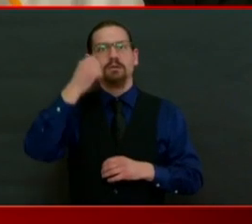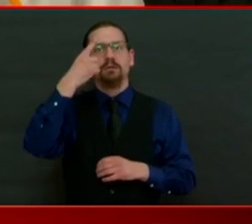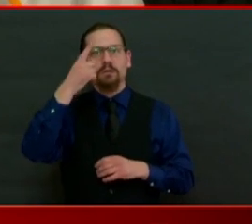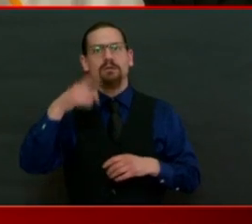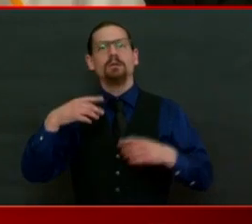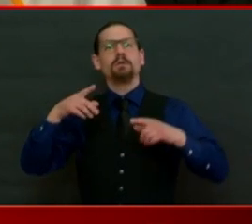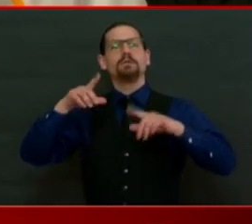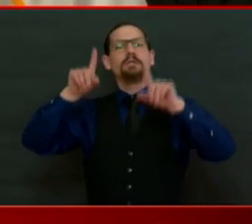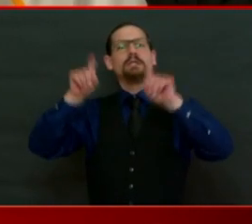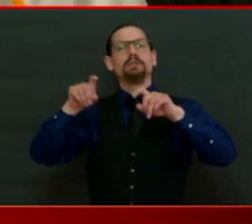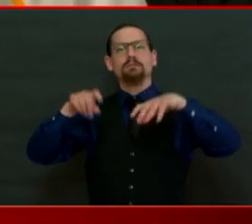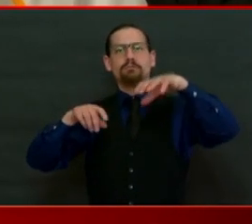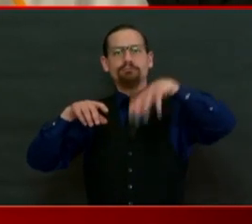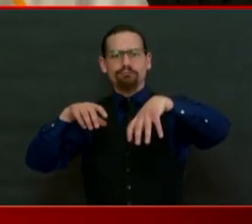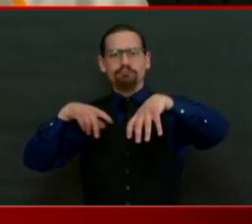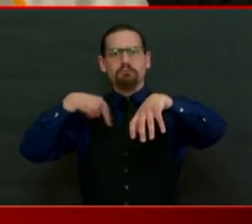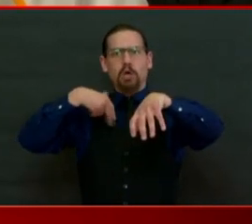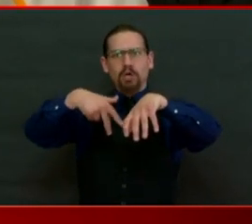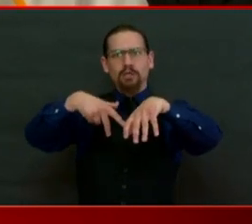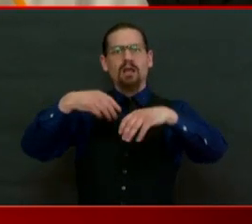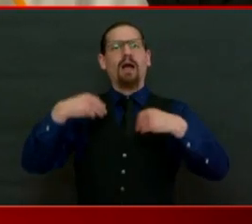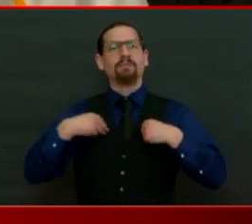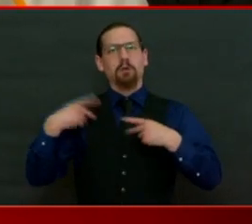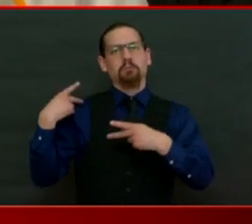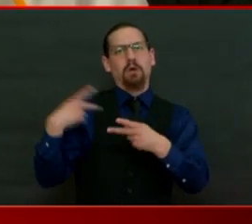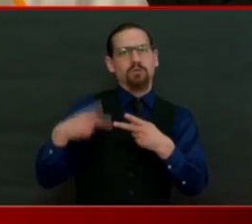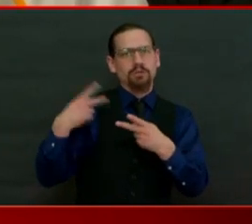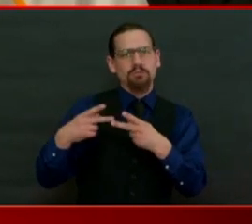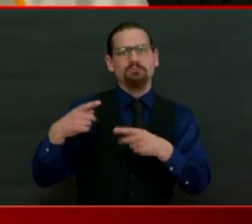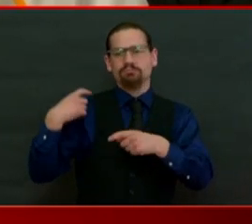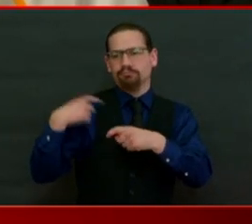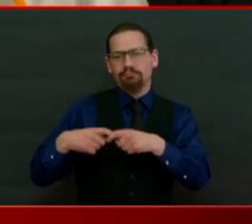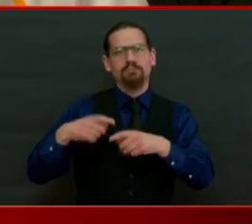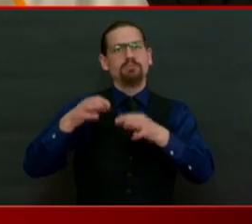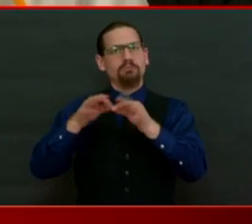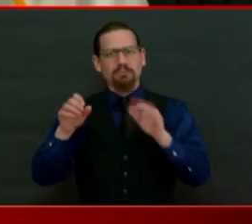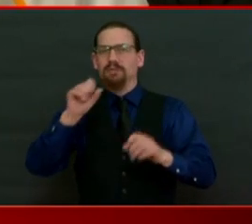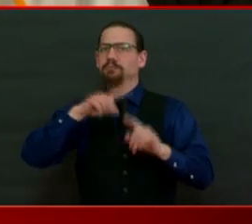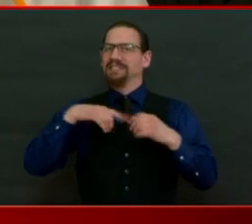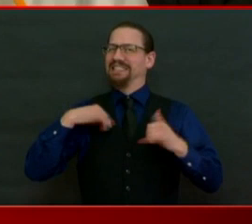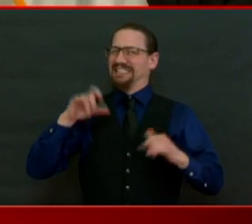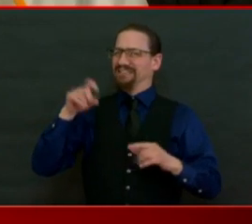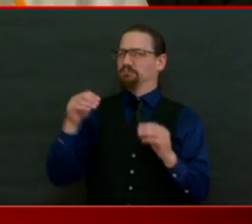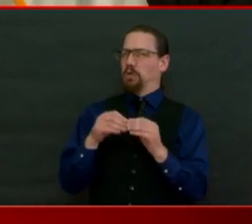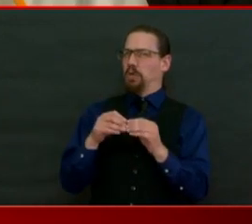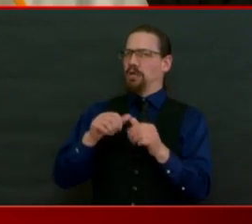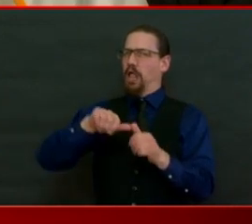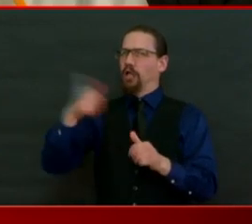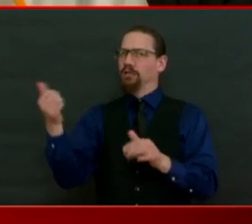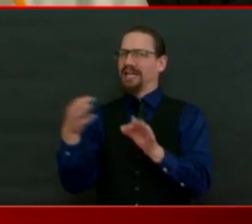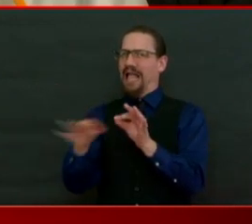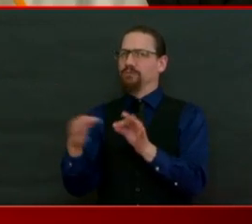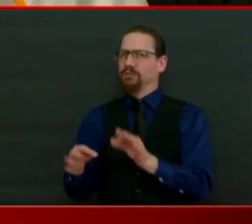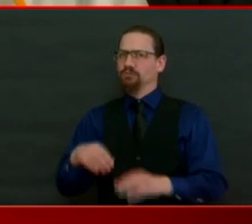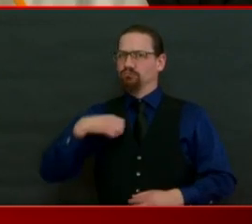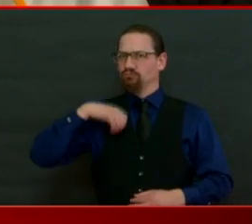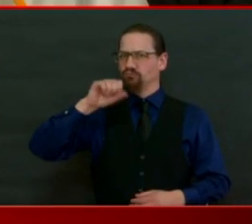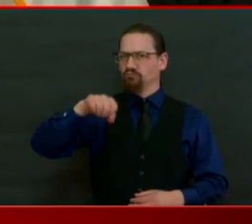I'll take into account. We've also made adjustments to those who are seeing impaired.